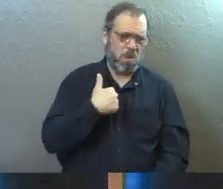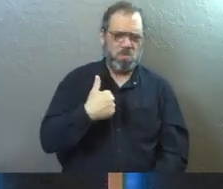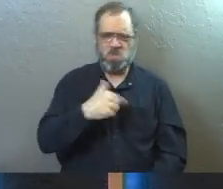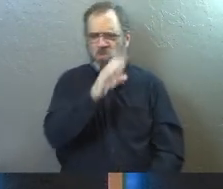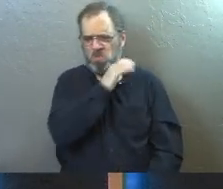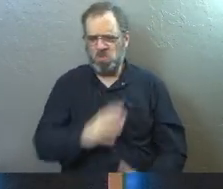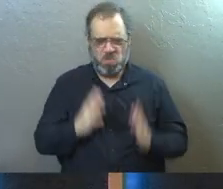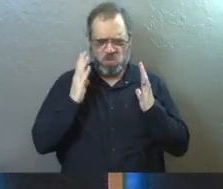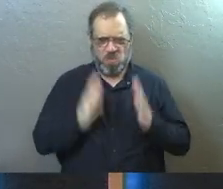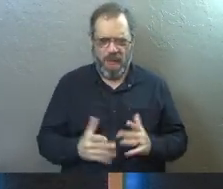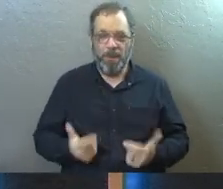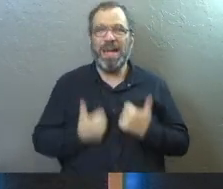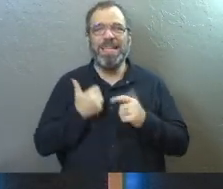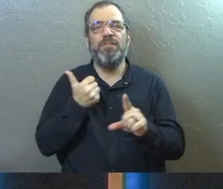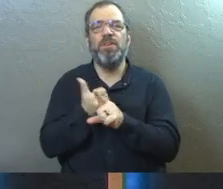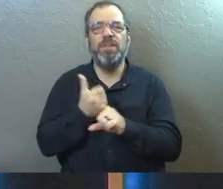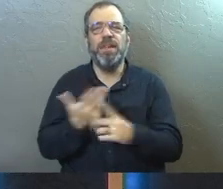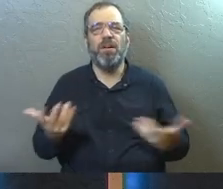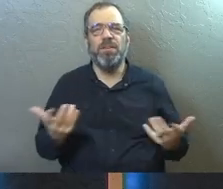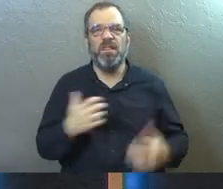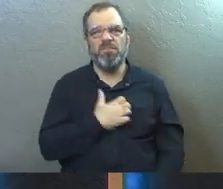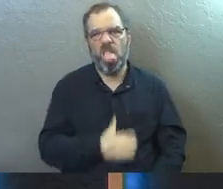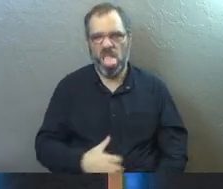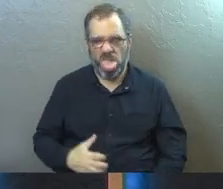Christianity and then live for yourself.